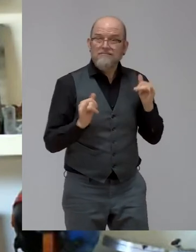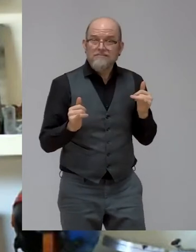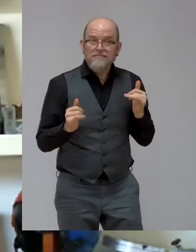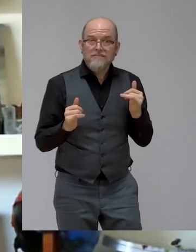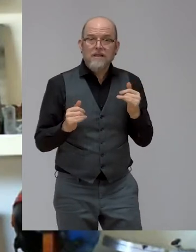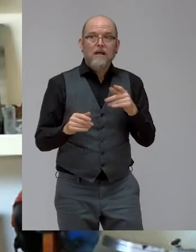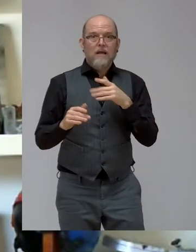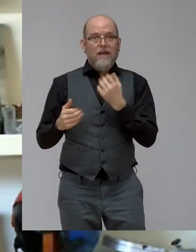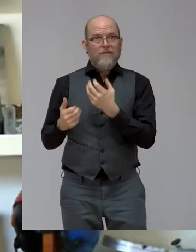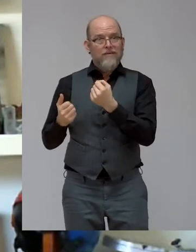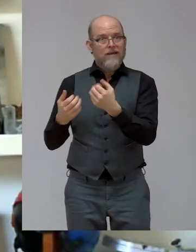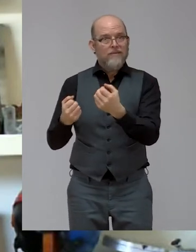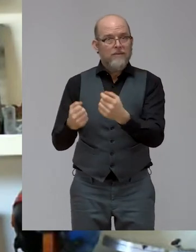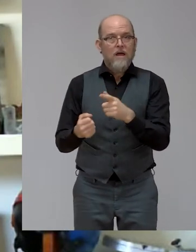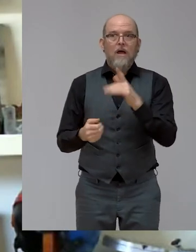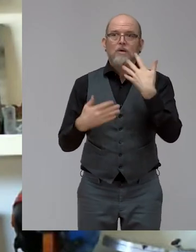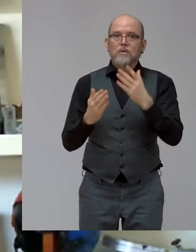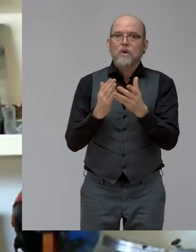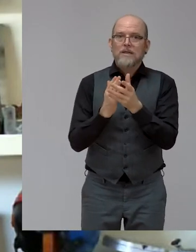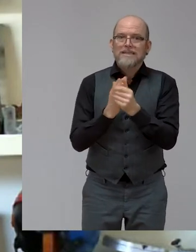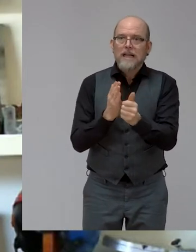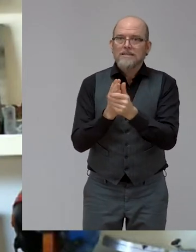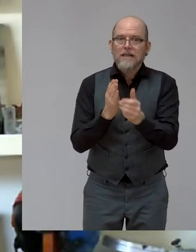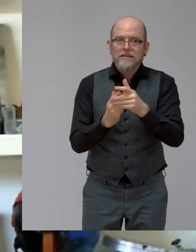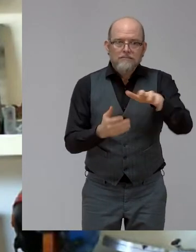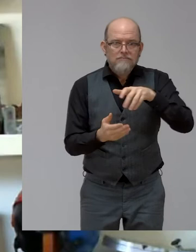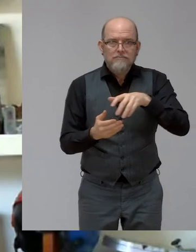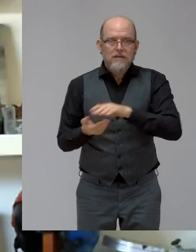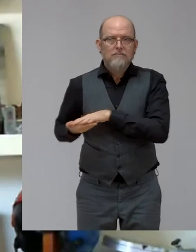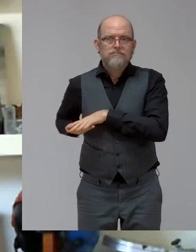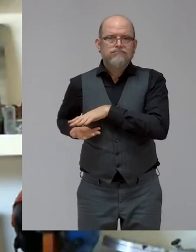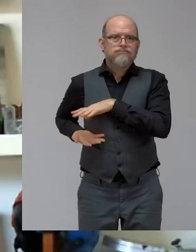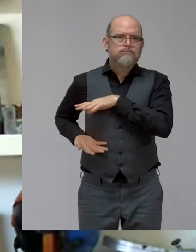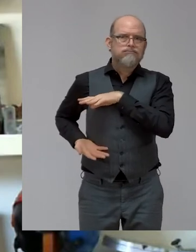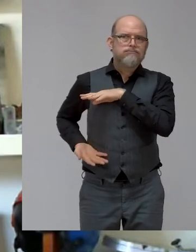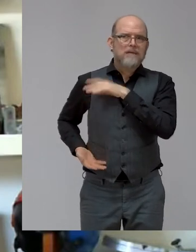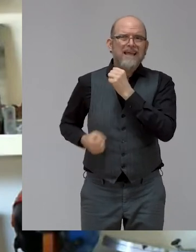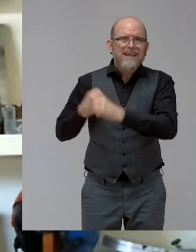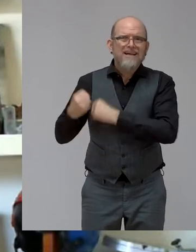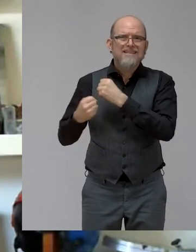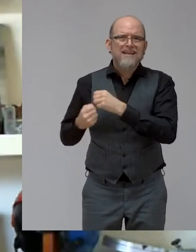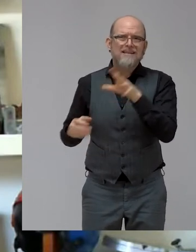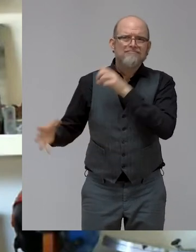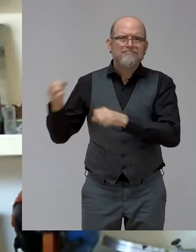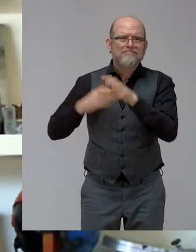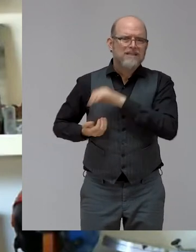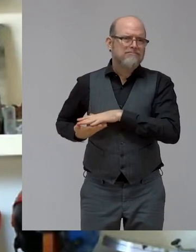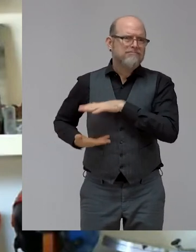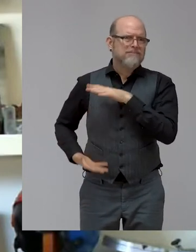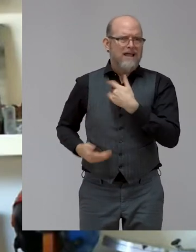knowledge that we gathered through those years that, you know, at least I feel that